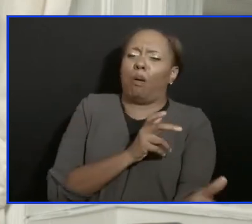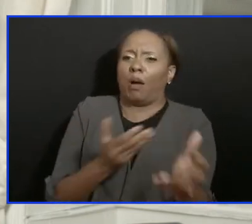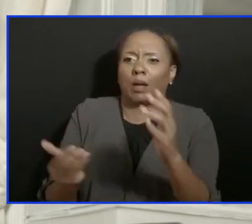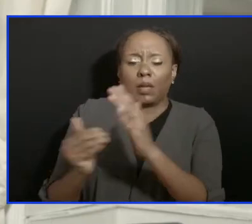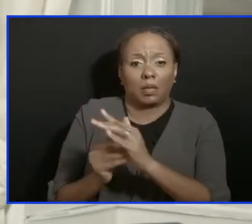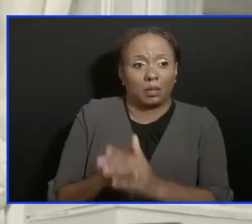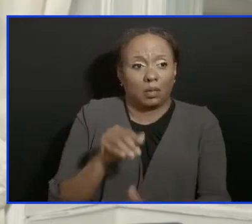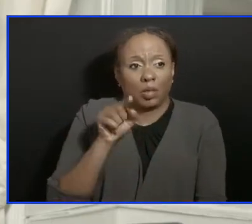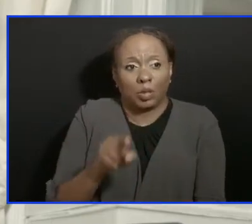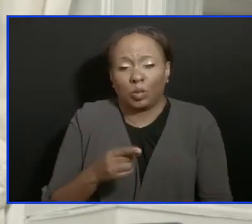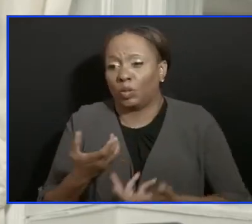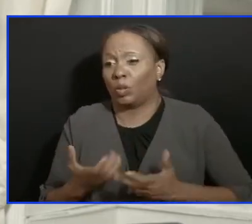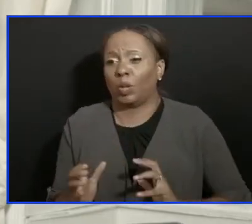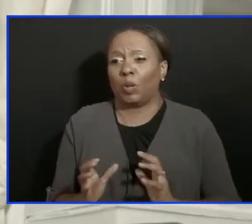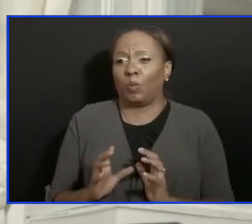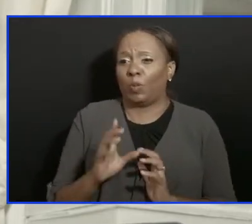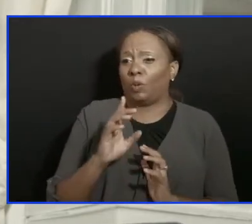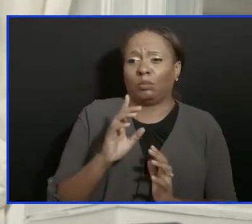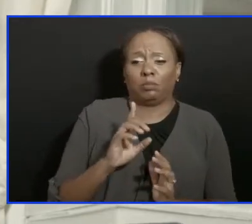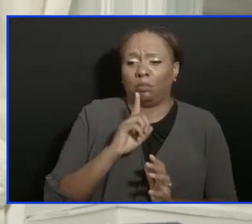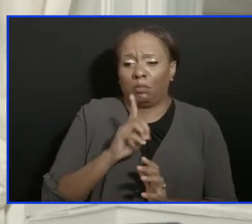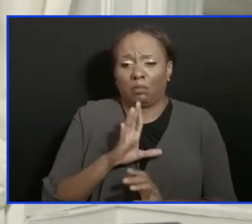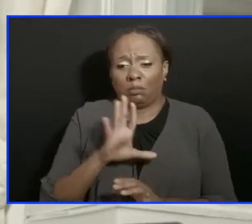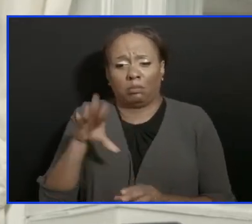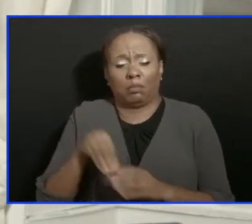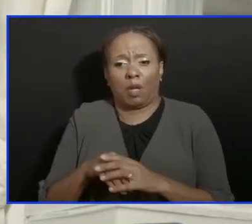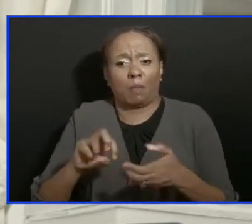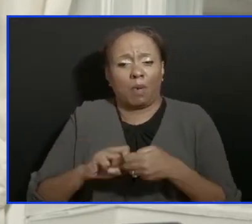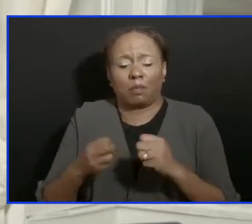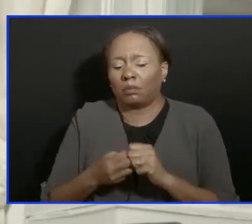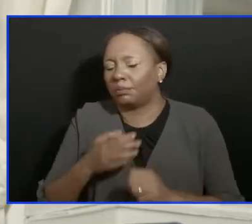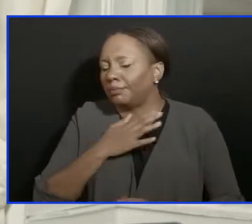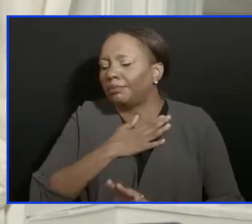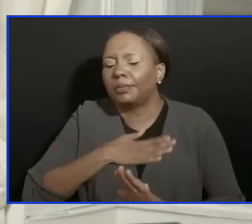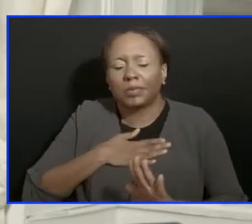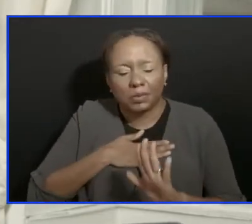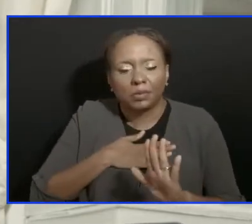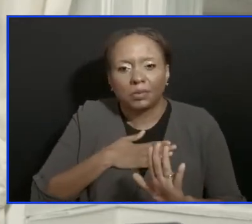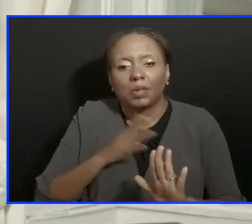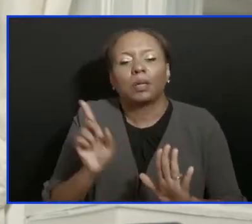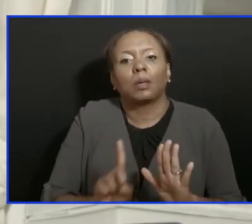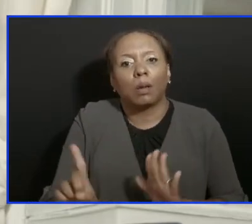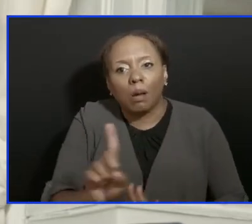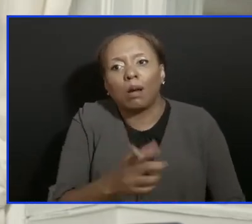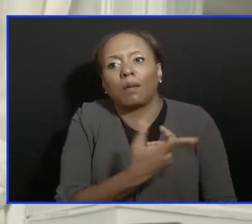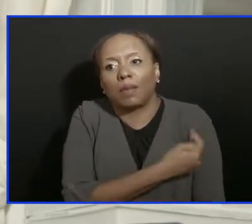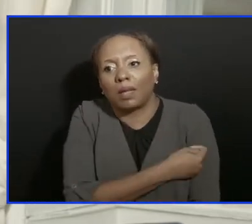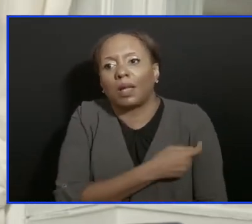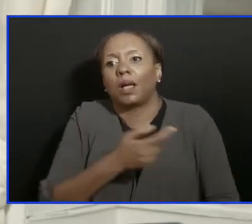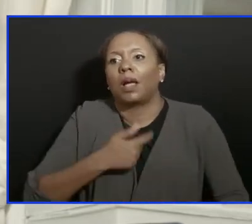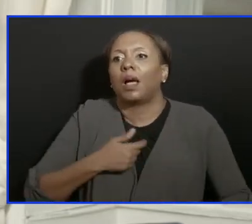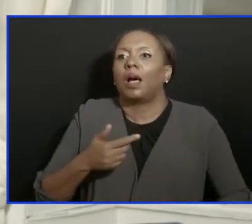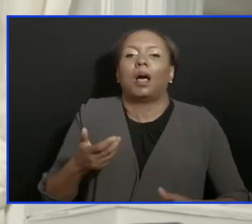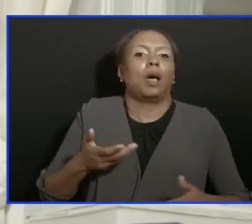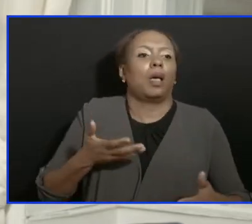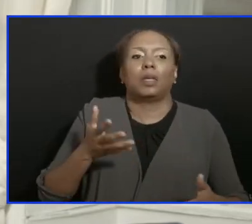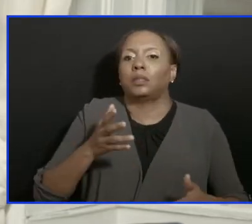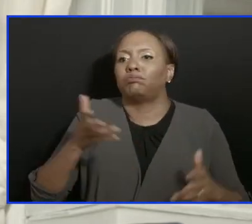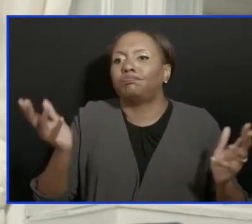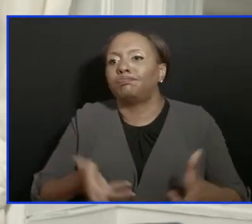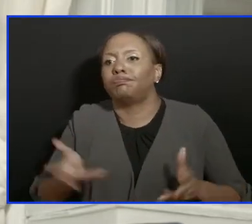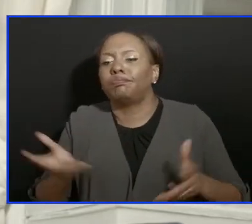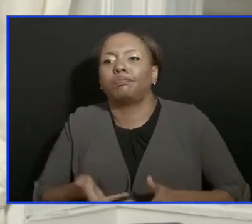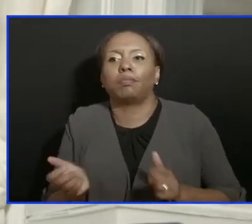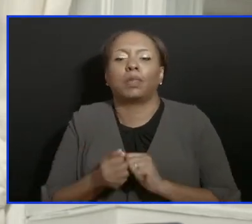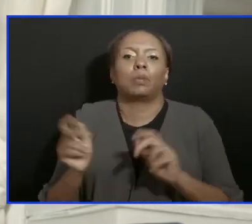you don't want to be a contributor to that problem. I'm asking you today to step up the average guy in the block. speak to a lot of y'all in isolation.